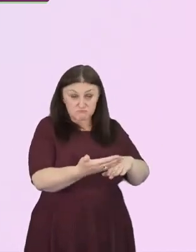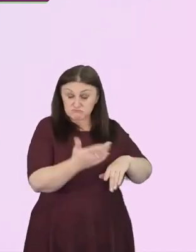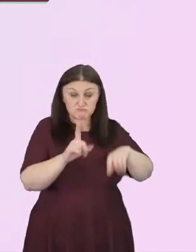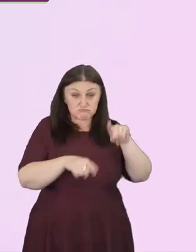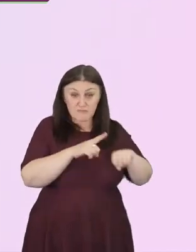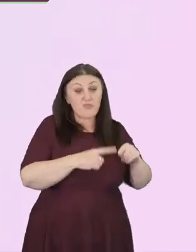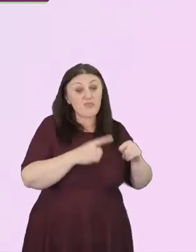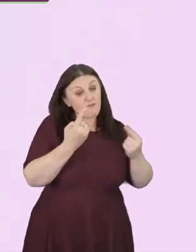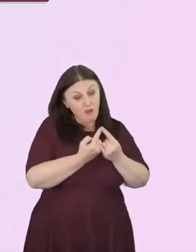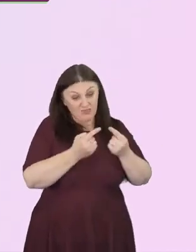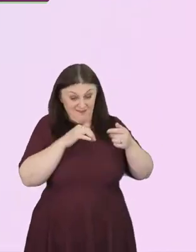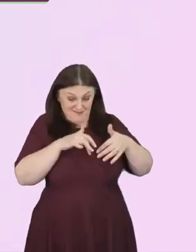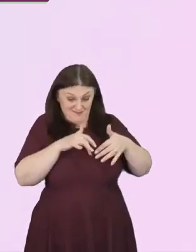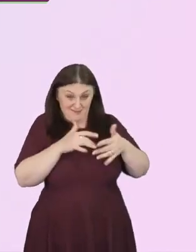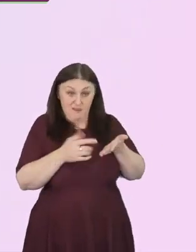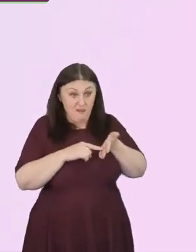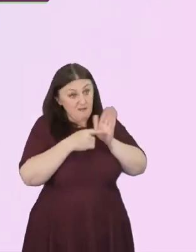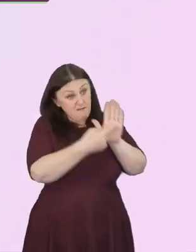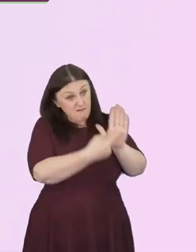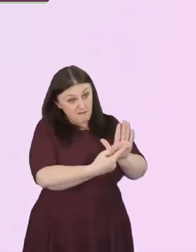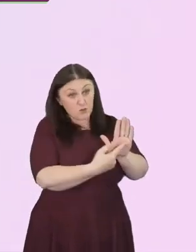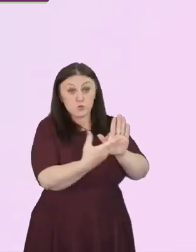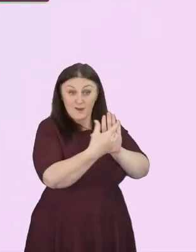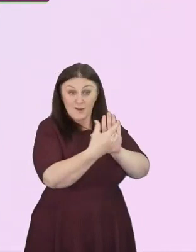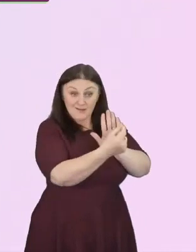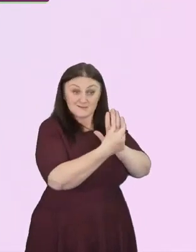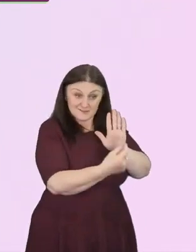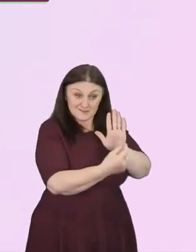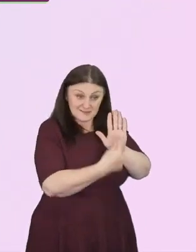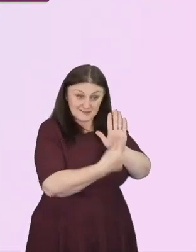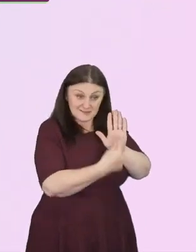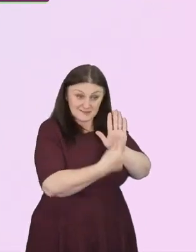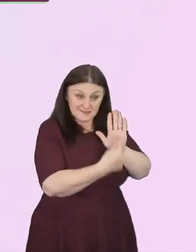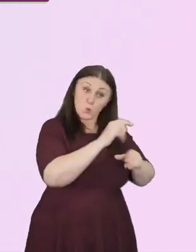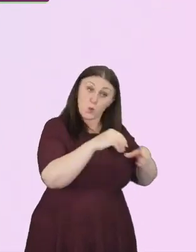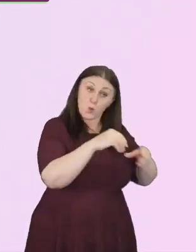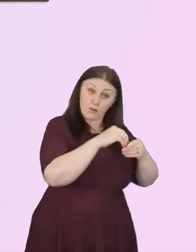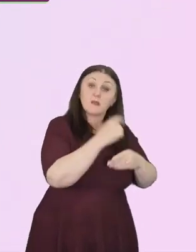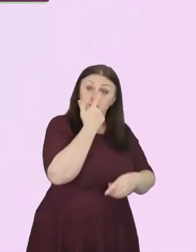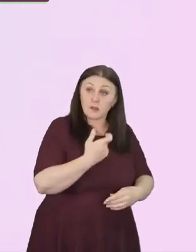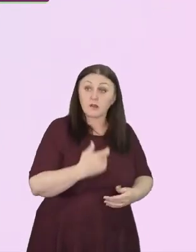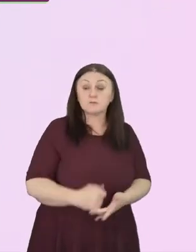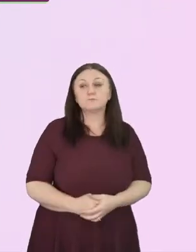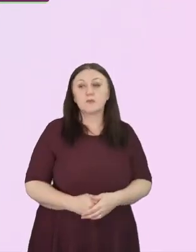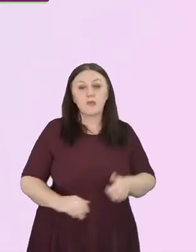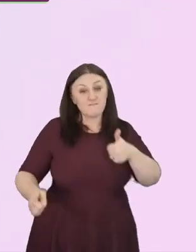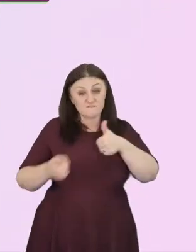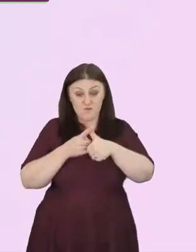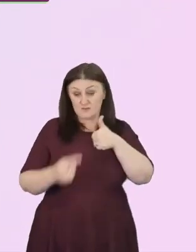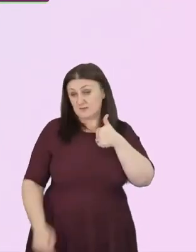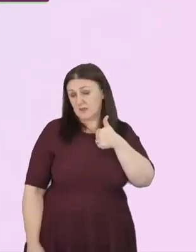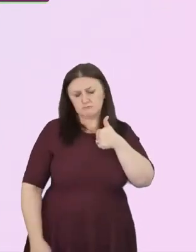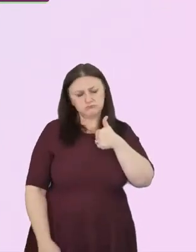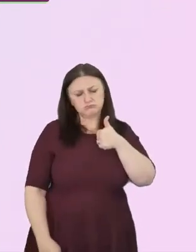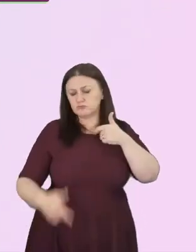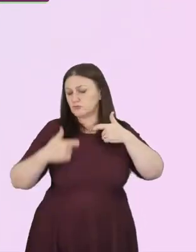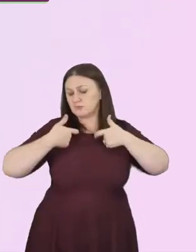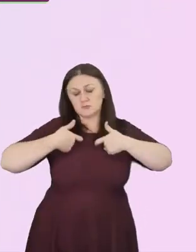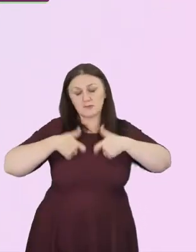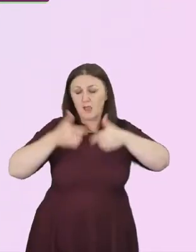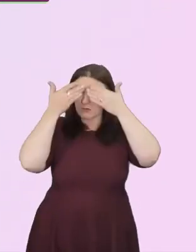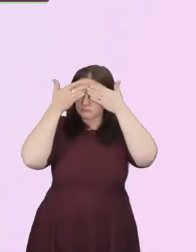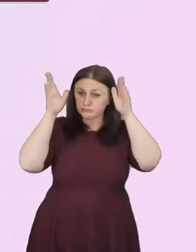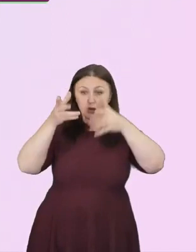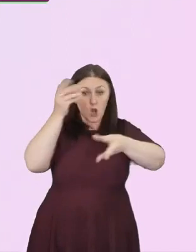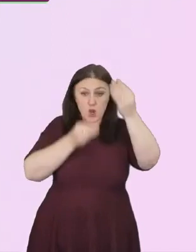am offering here. So here we go. First thing is this. Keep learning. Give the issue of